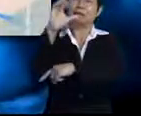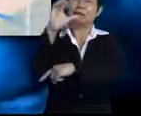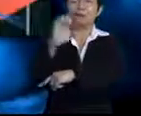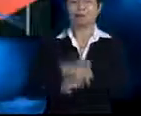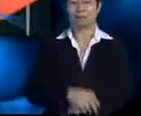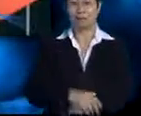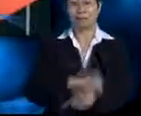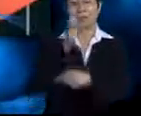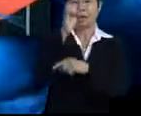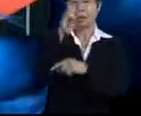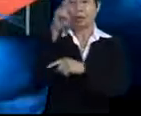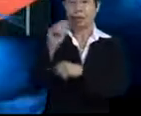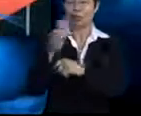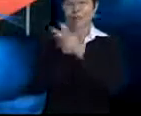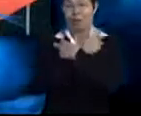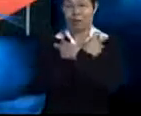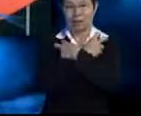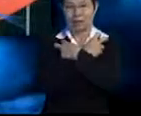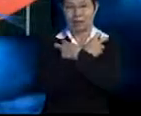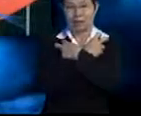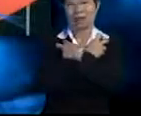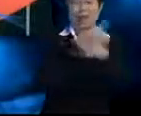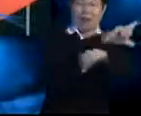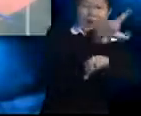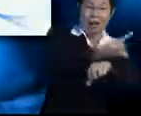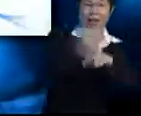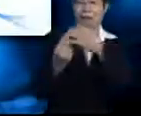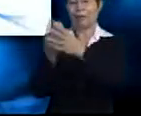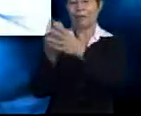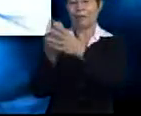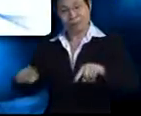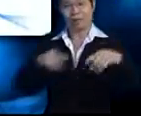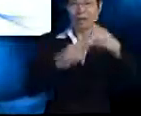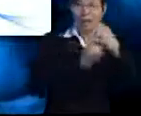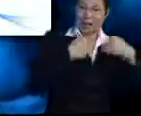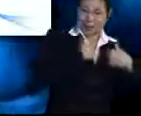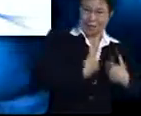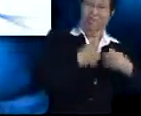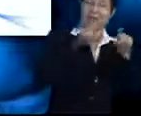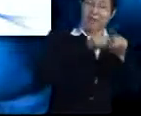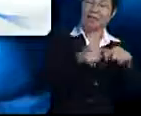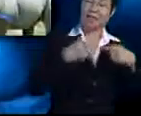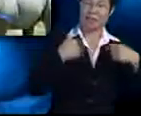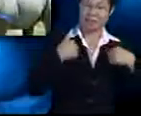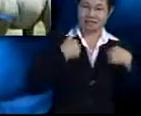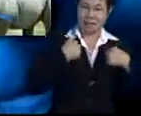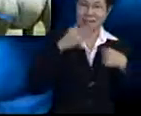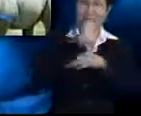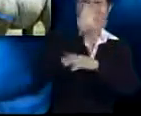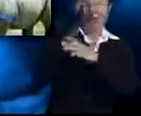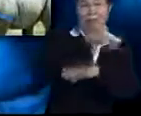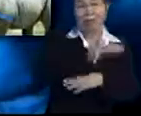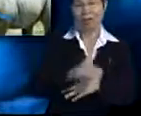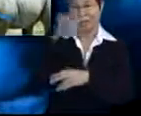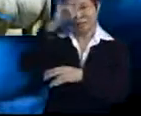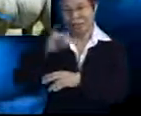The endoskeleton of different land vertebrates is different. Animals such as the elephant and rhinoceros have